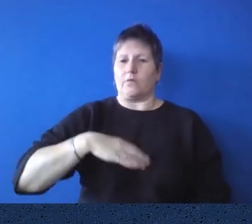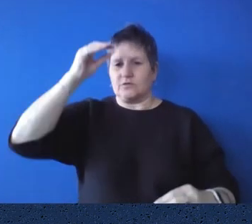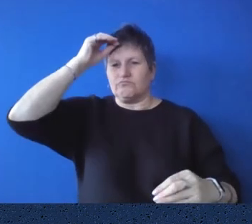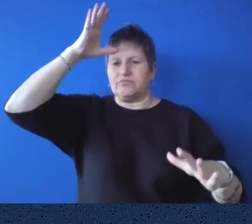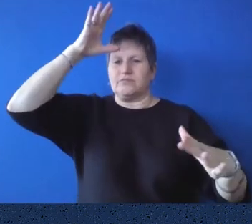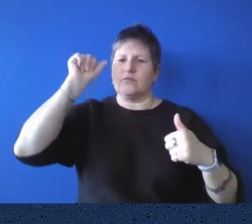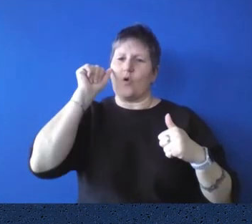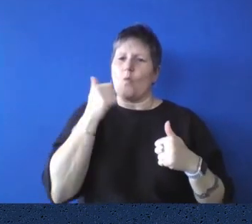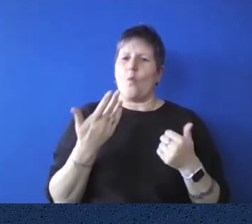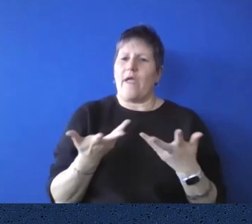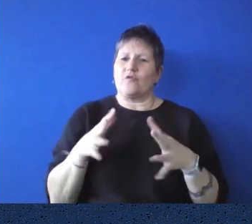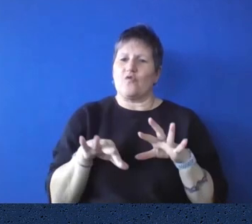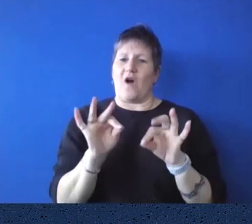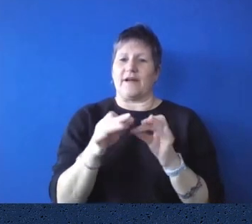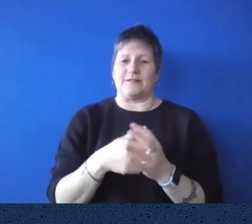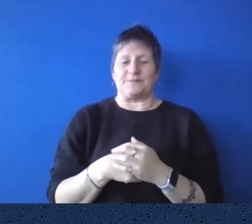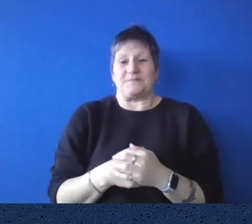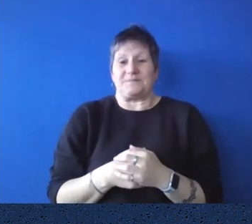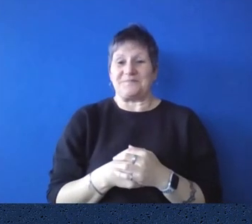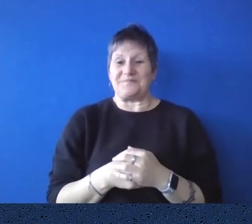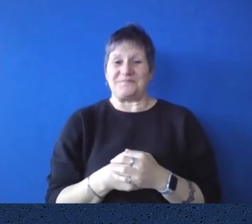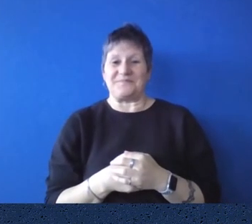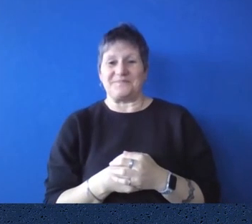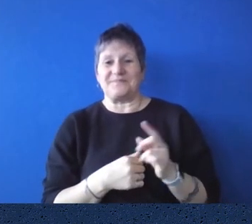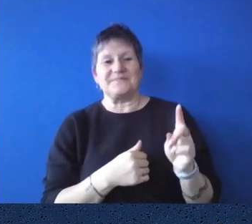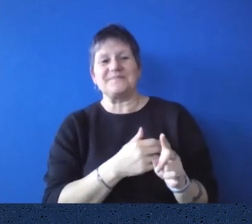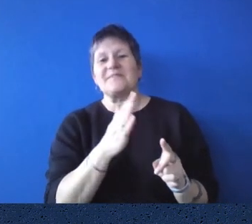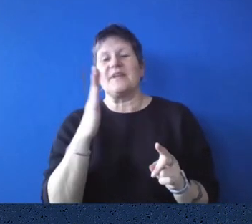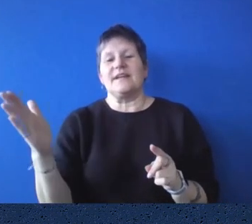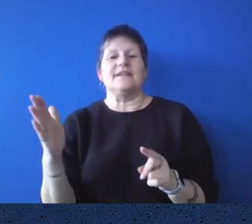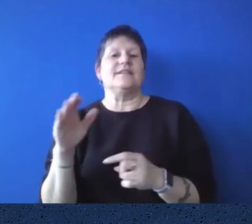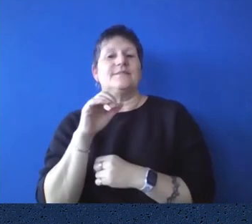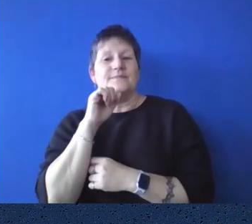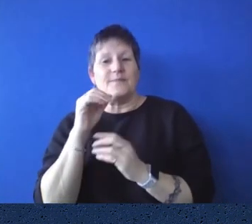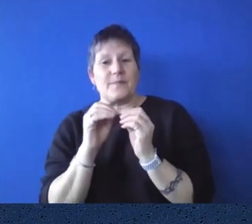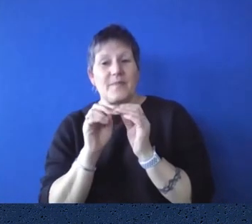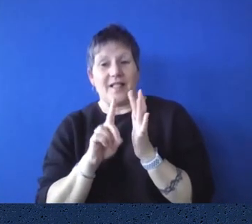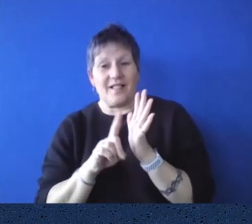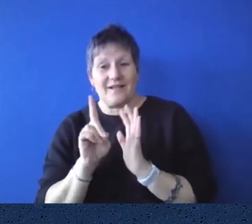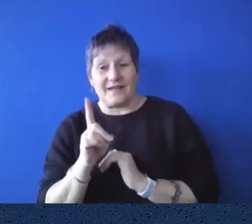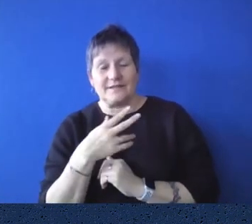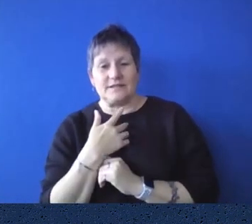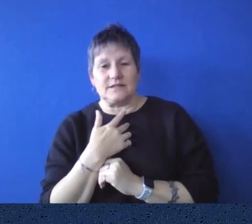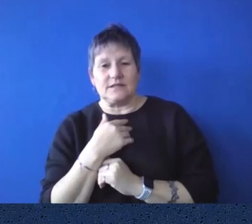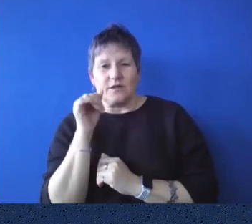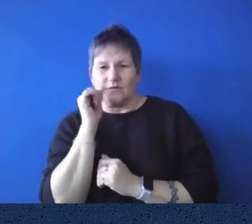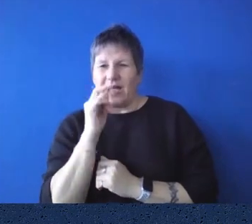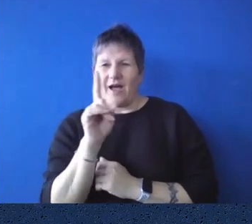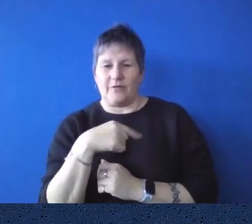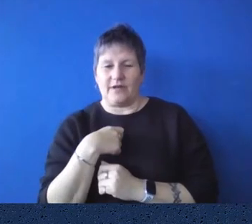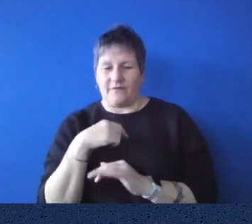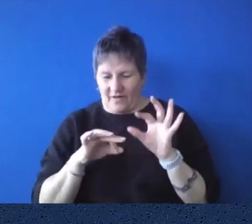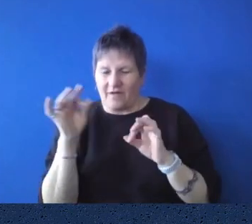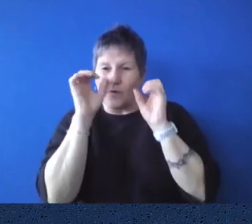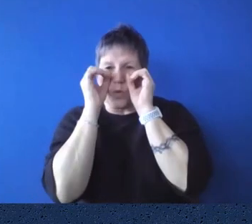And the relevance of libraries in the, in the age of the internet, when we can get everything on Google, do,